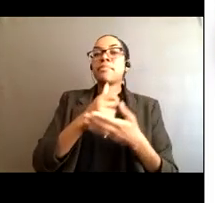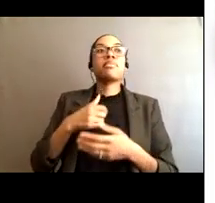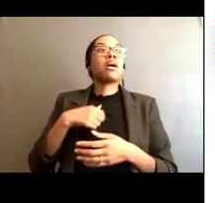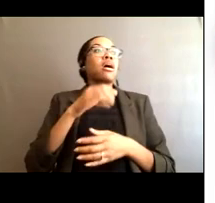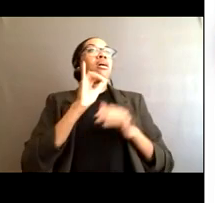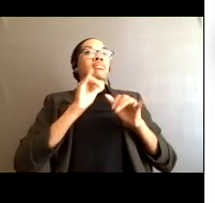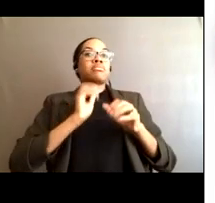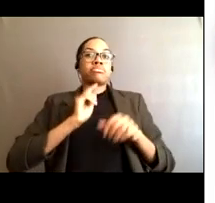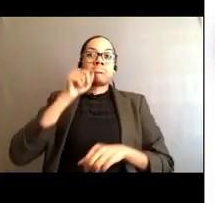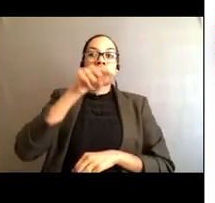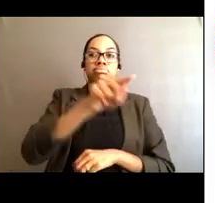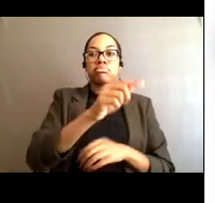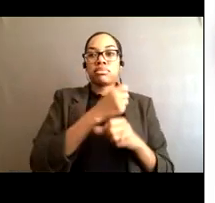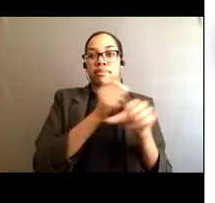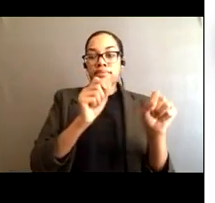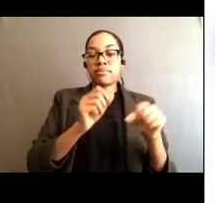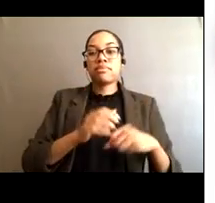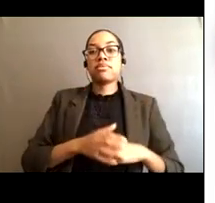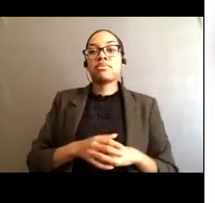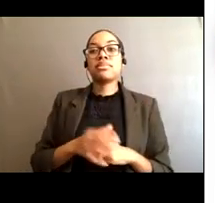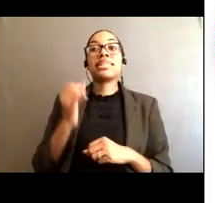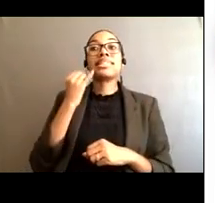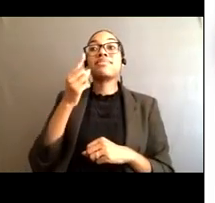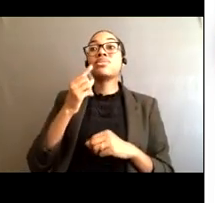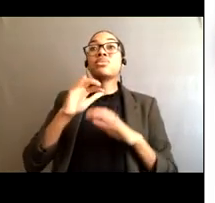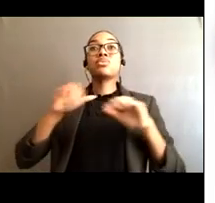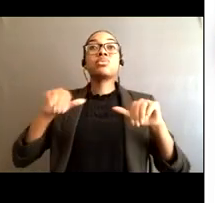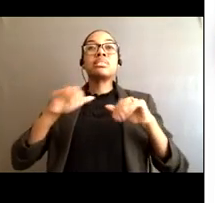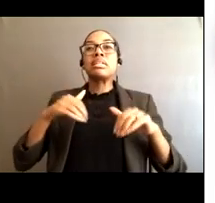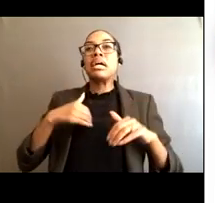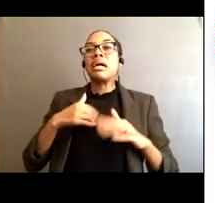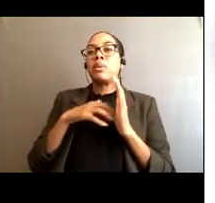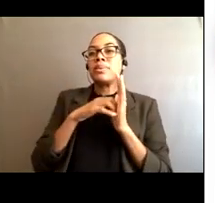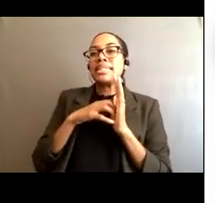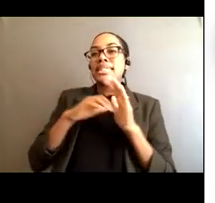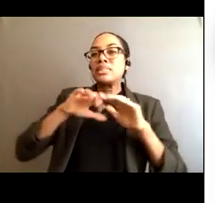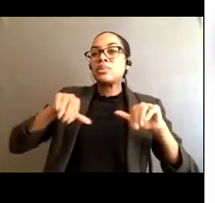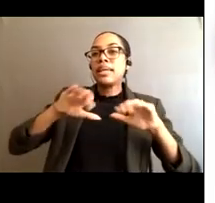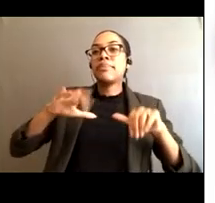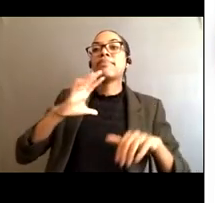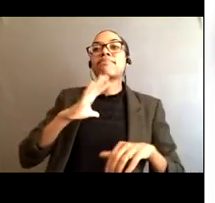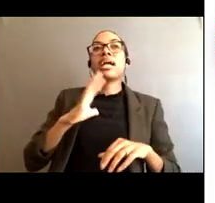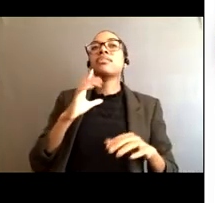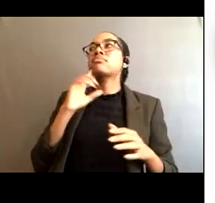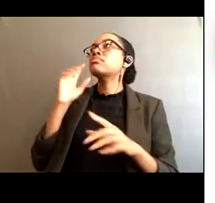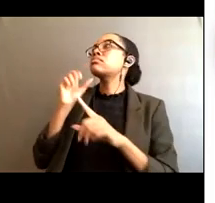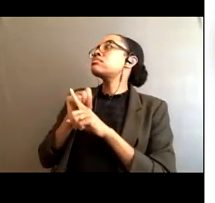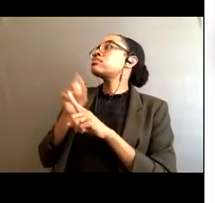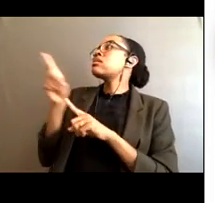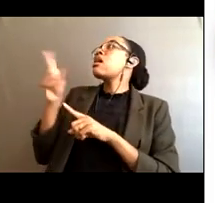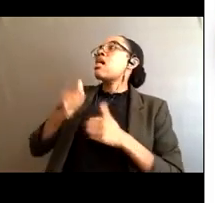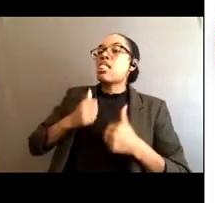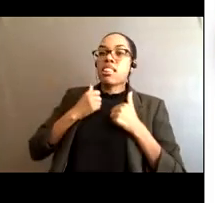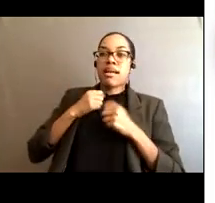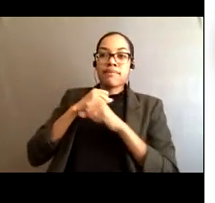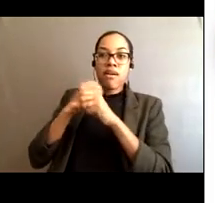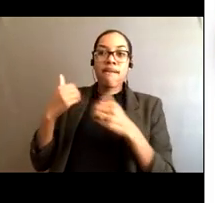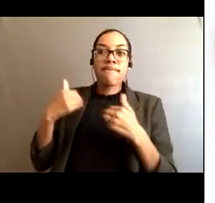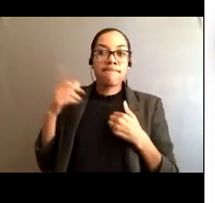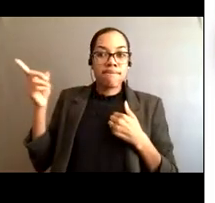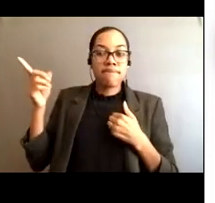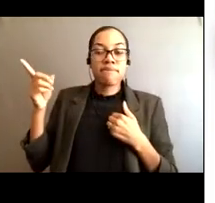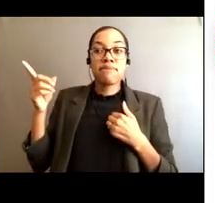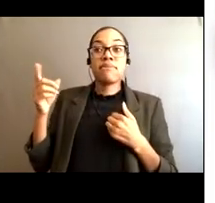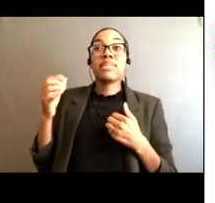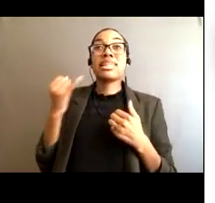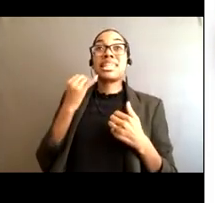know where they are in case you need to reference them. If there are no lifeguards you can always call 9-1